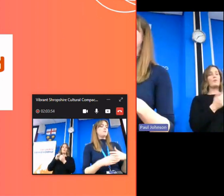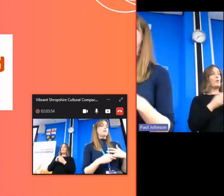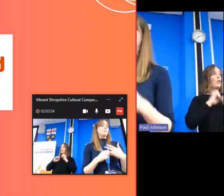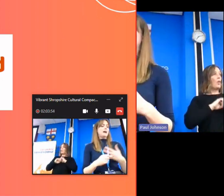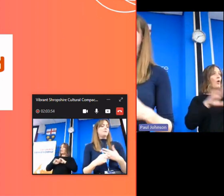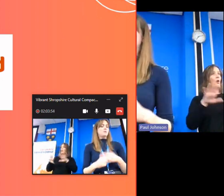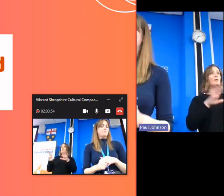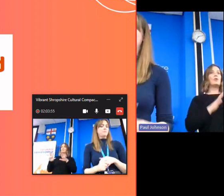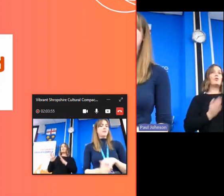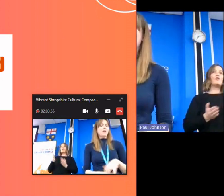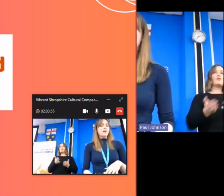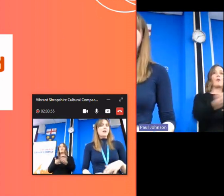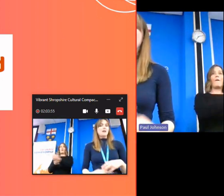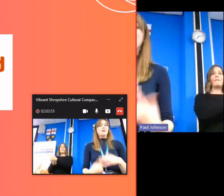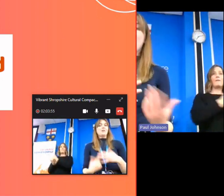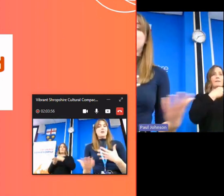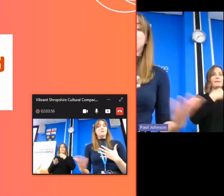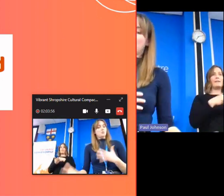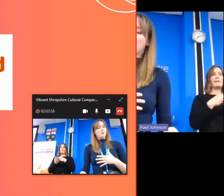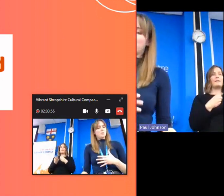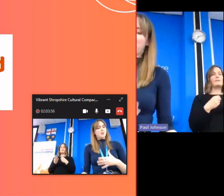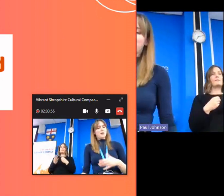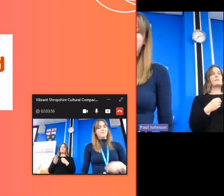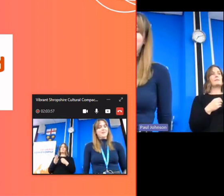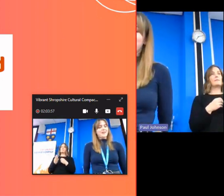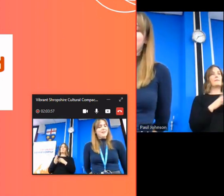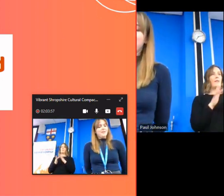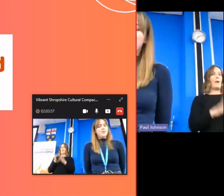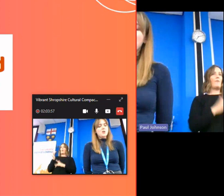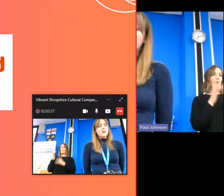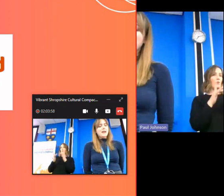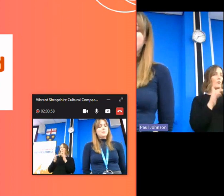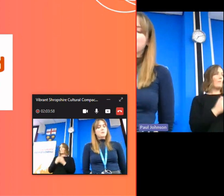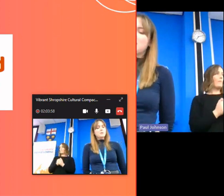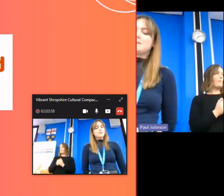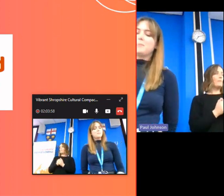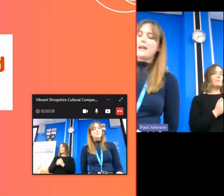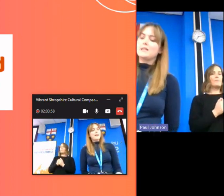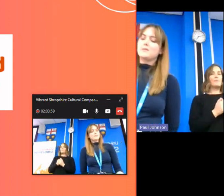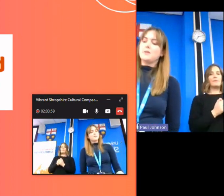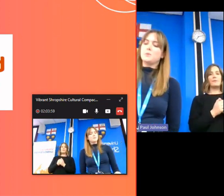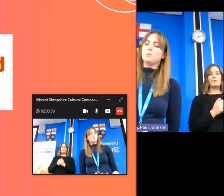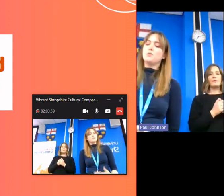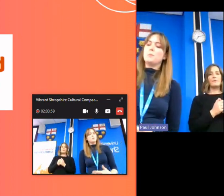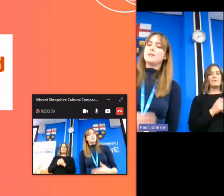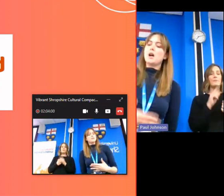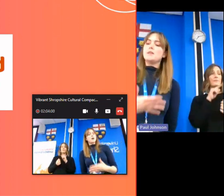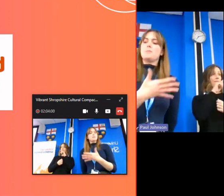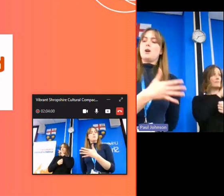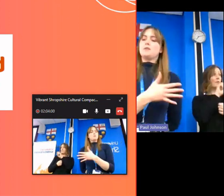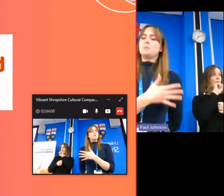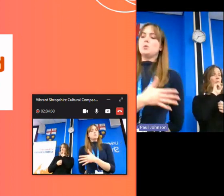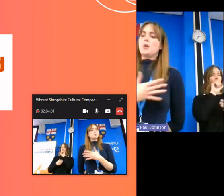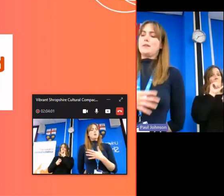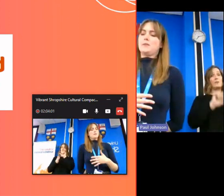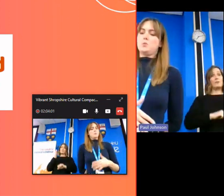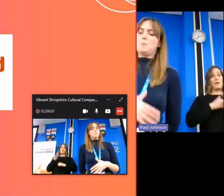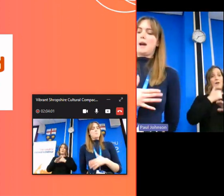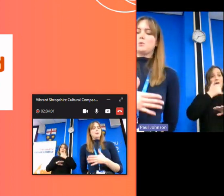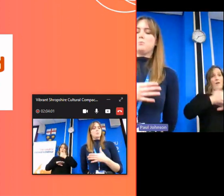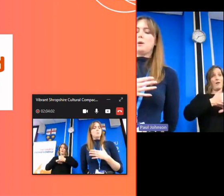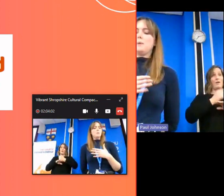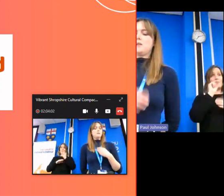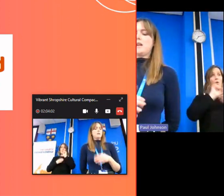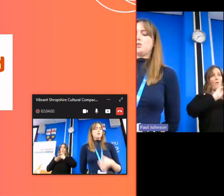civic crowdfunding platform crowdfunding shropshire the uk sbf communities and place funds will form a starting pot of small